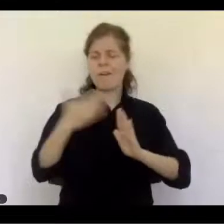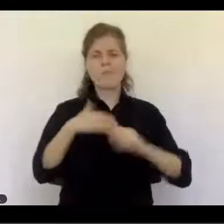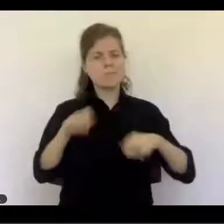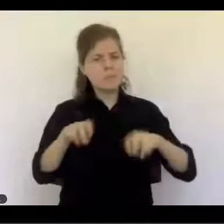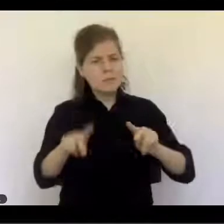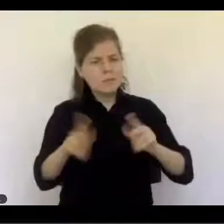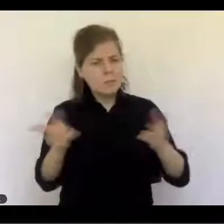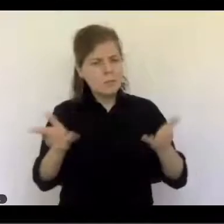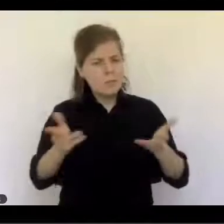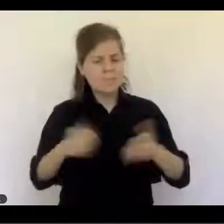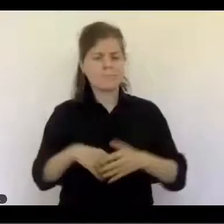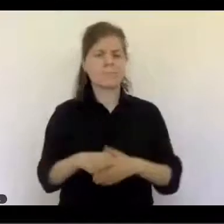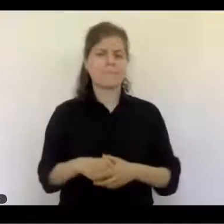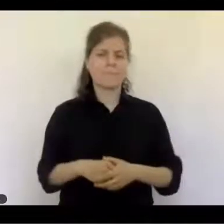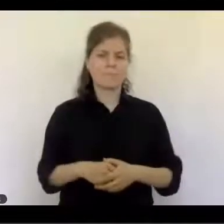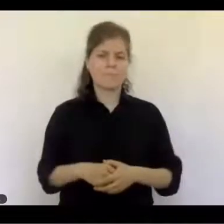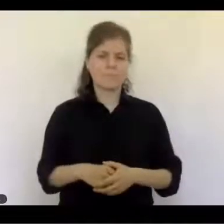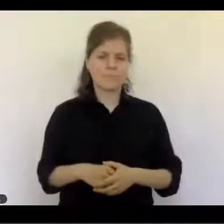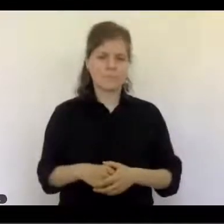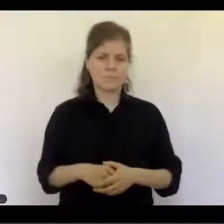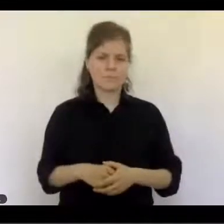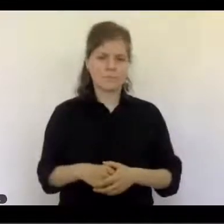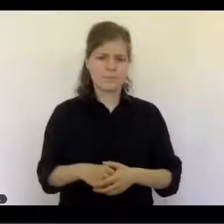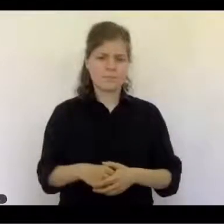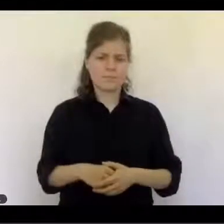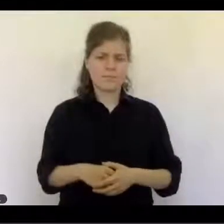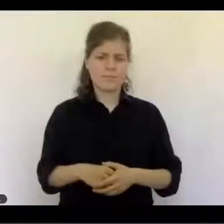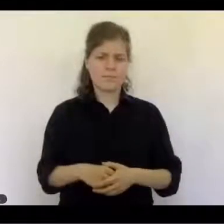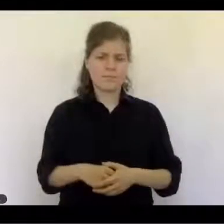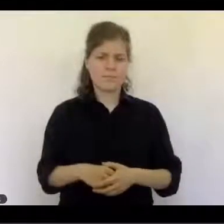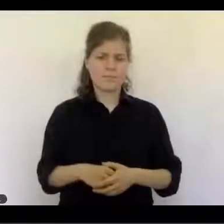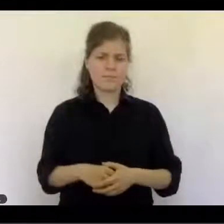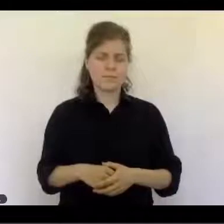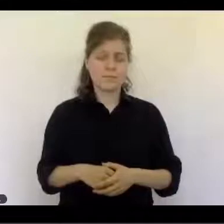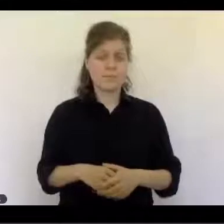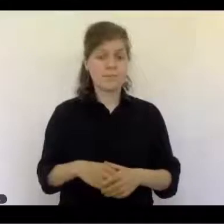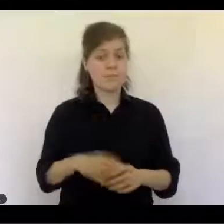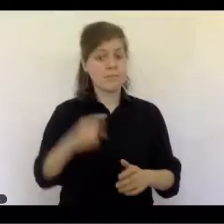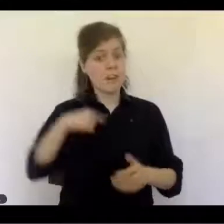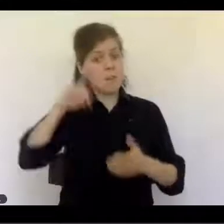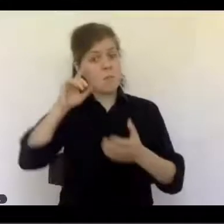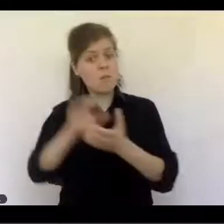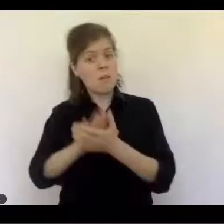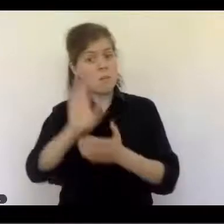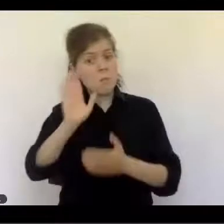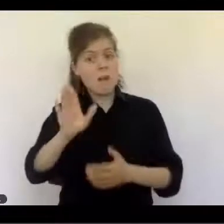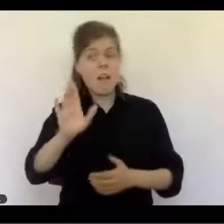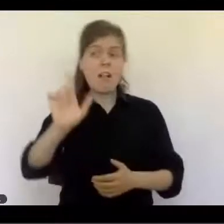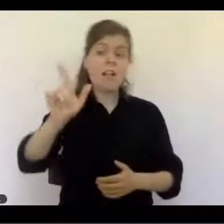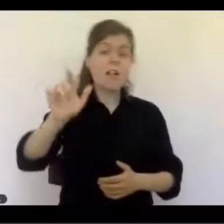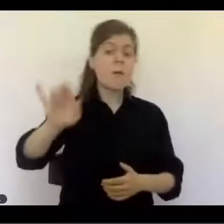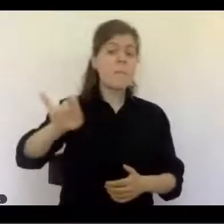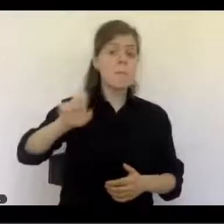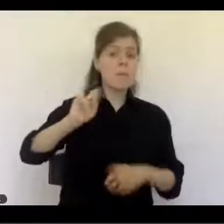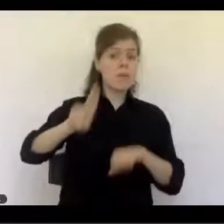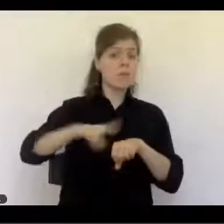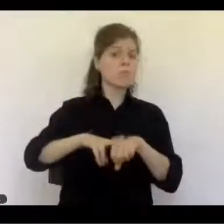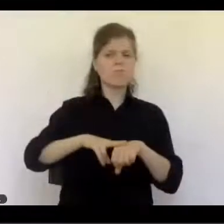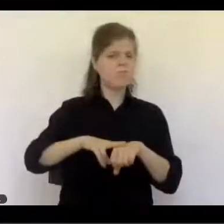opportunity? I don't believe we will get back to normal, because I,